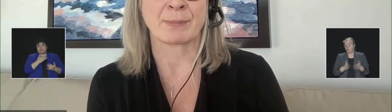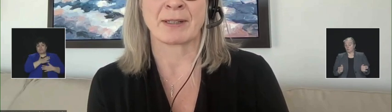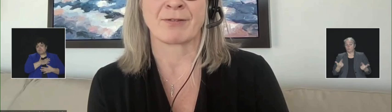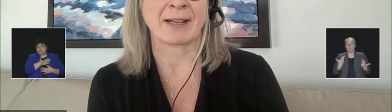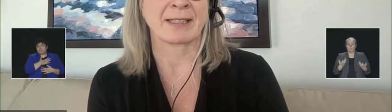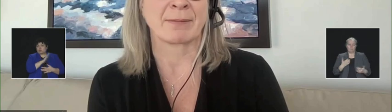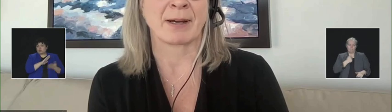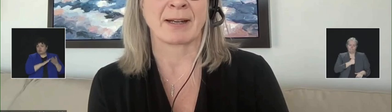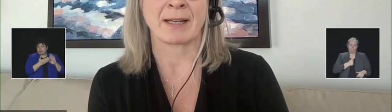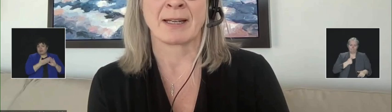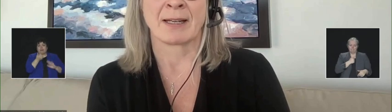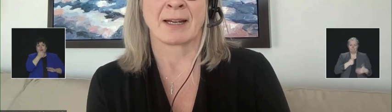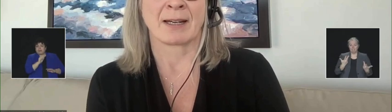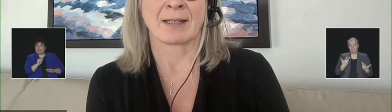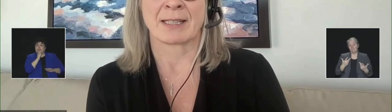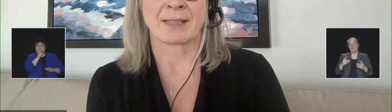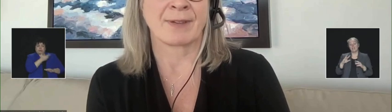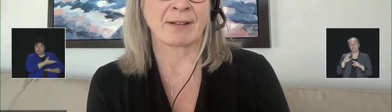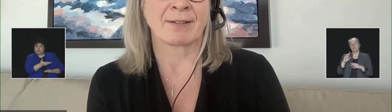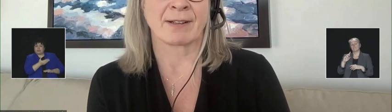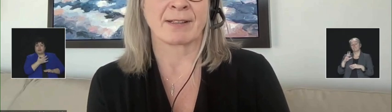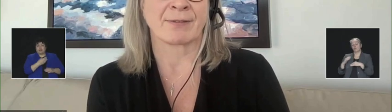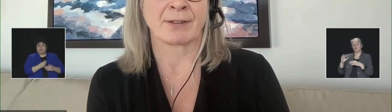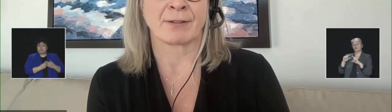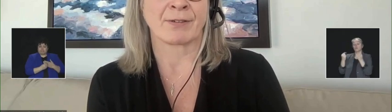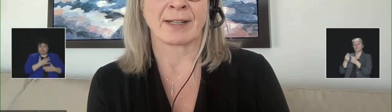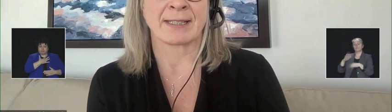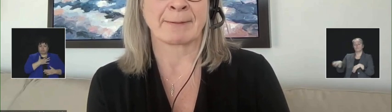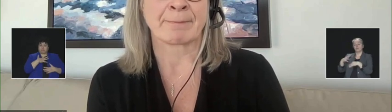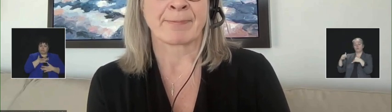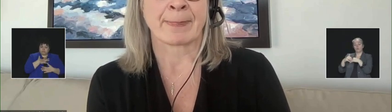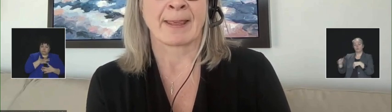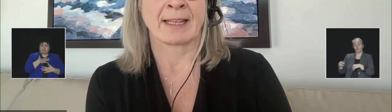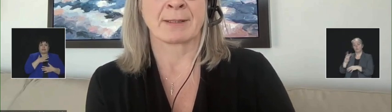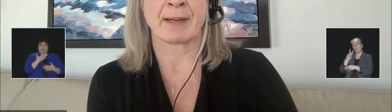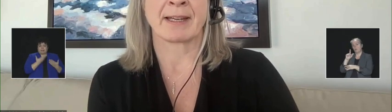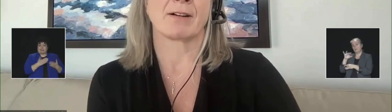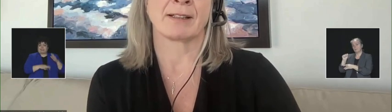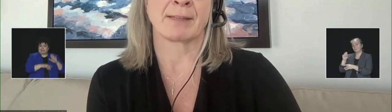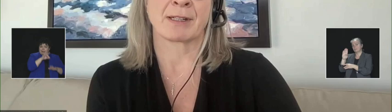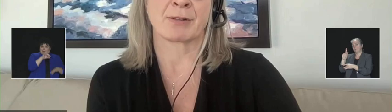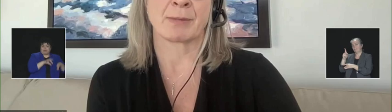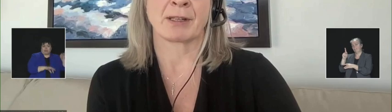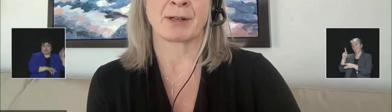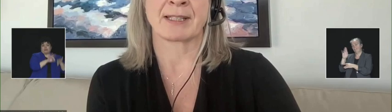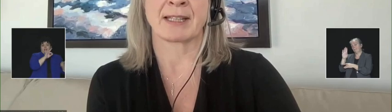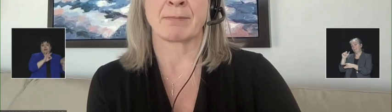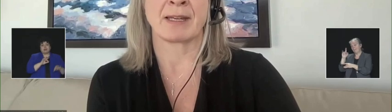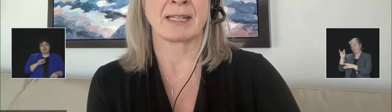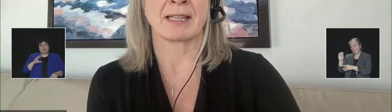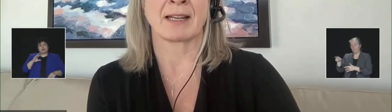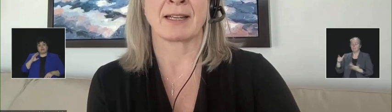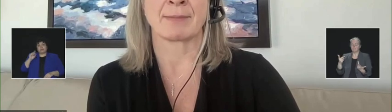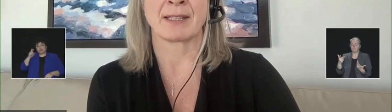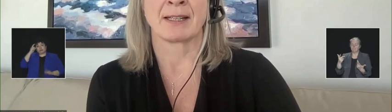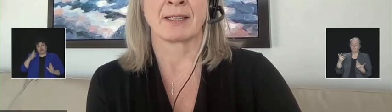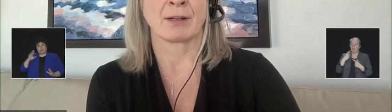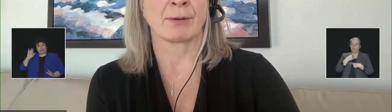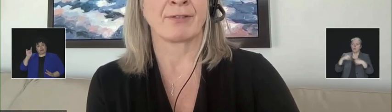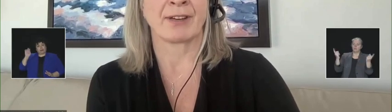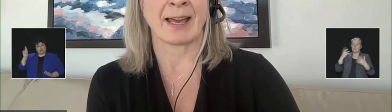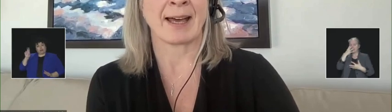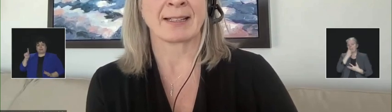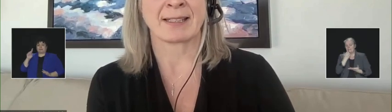everyone who's been affected by this very, very difficult finding. As my colleague, Minister Miller, has said many times,